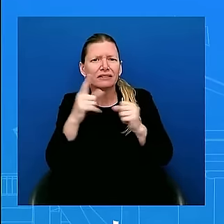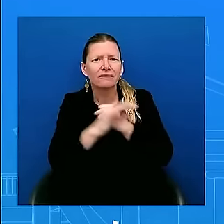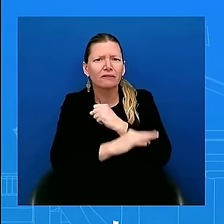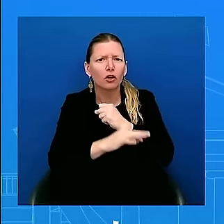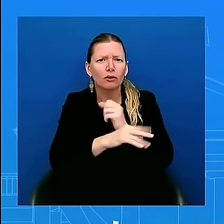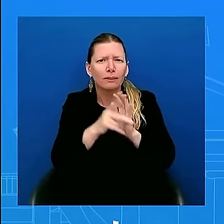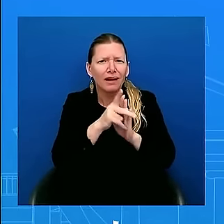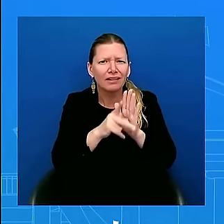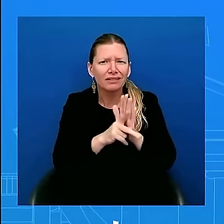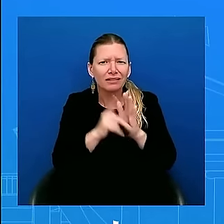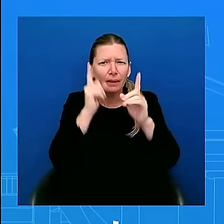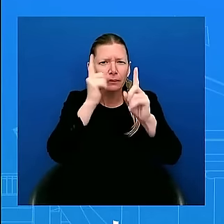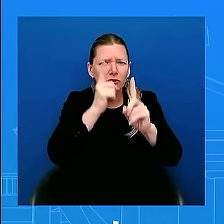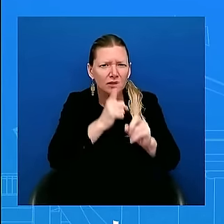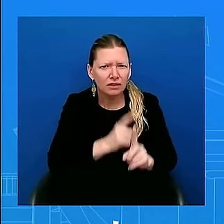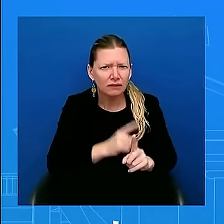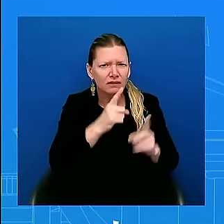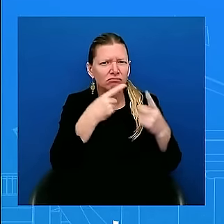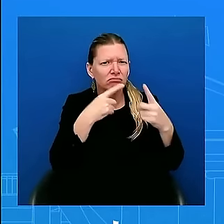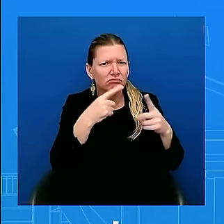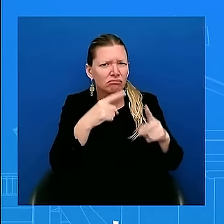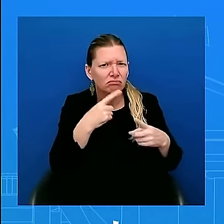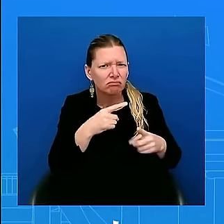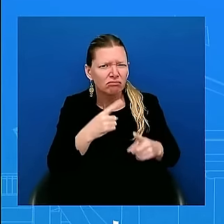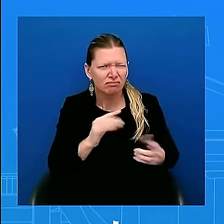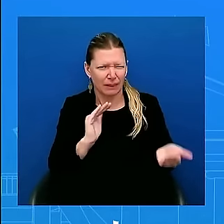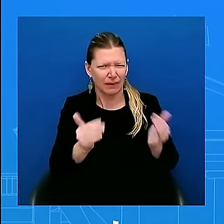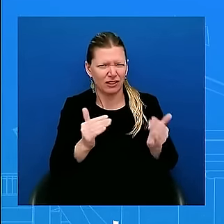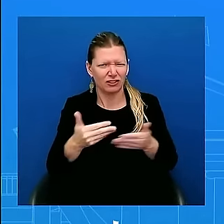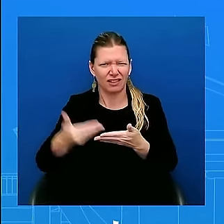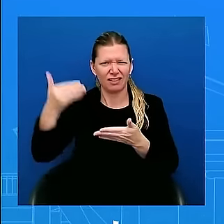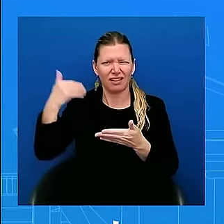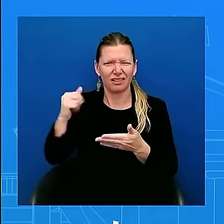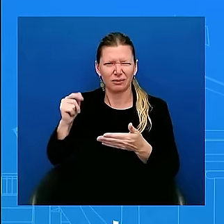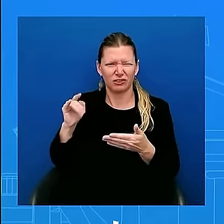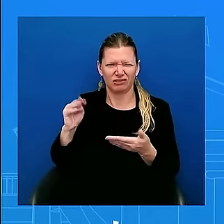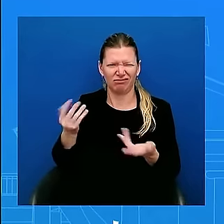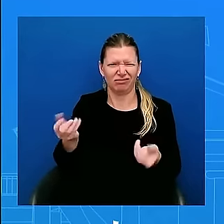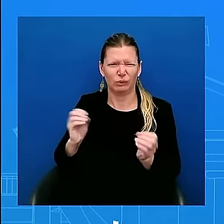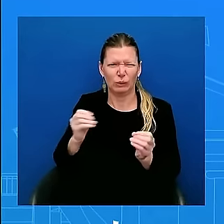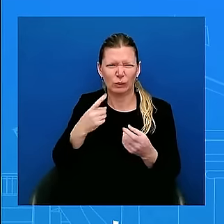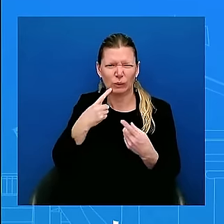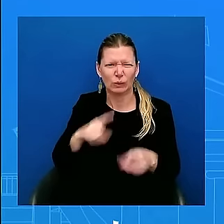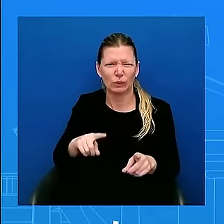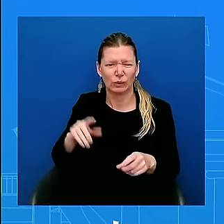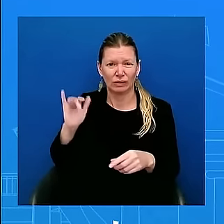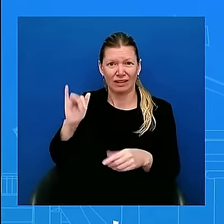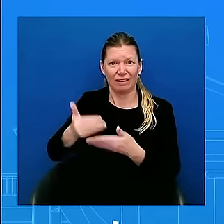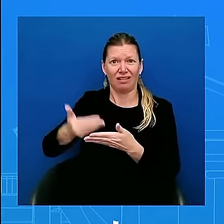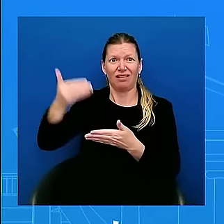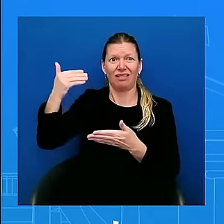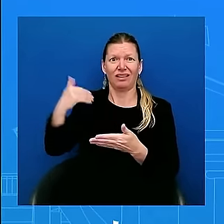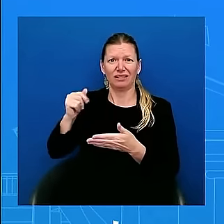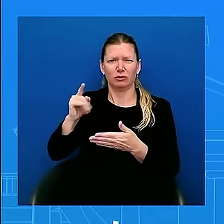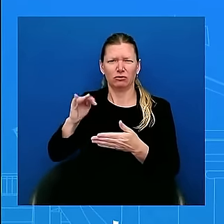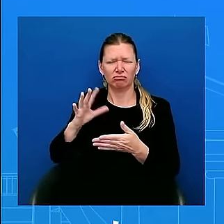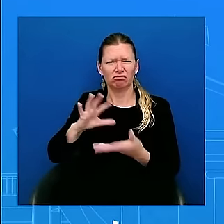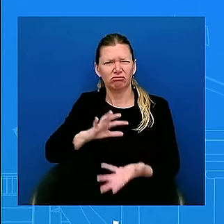relationships with our partners and allies this president had to fix that and make sure that we we actually